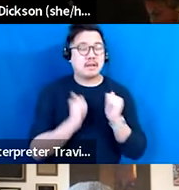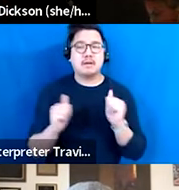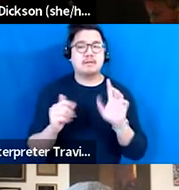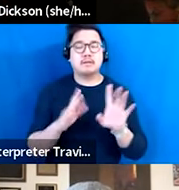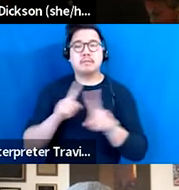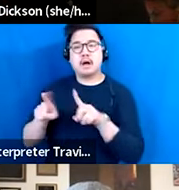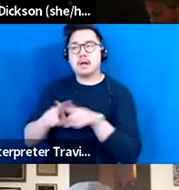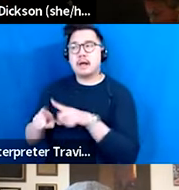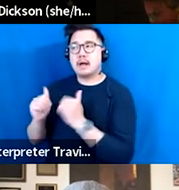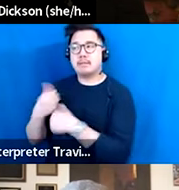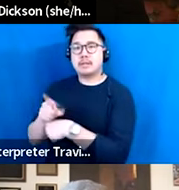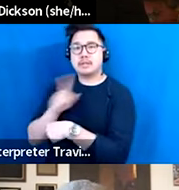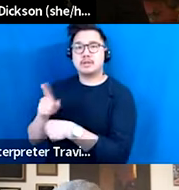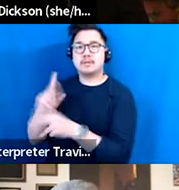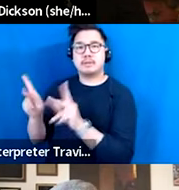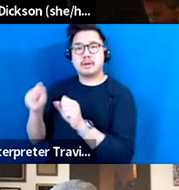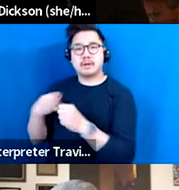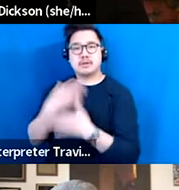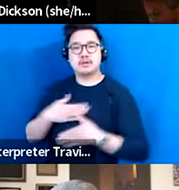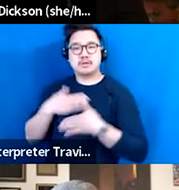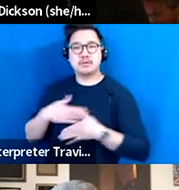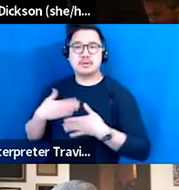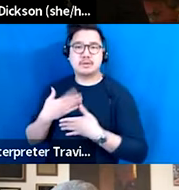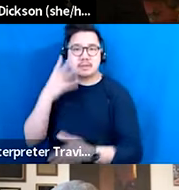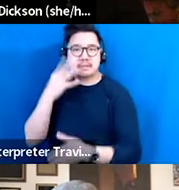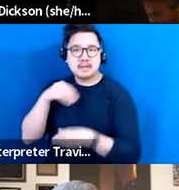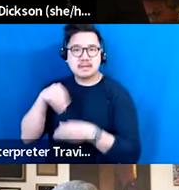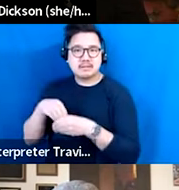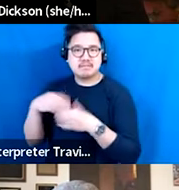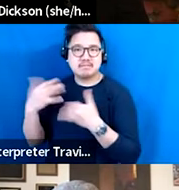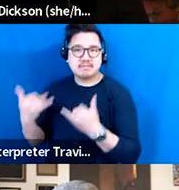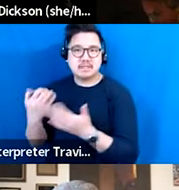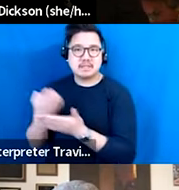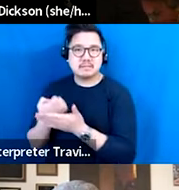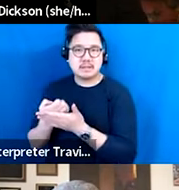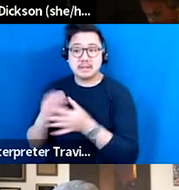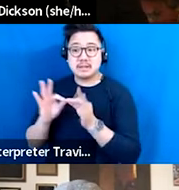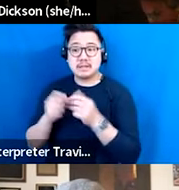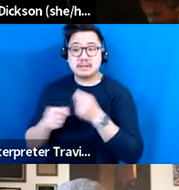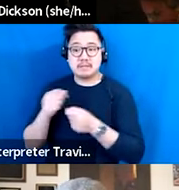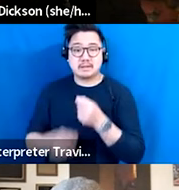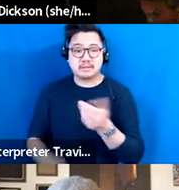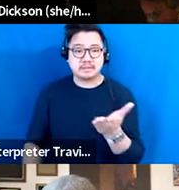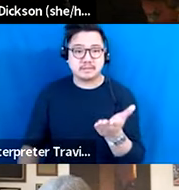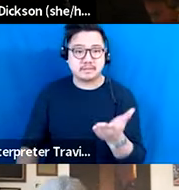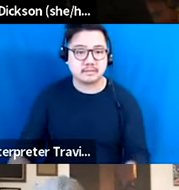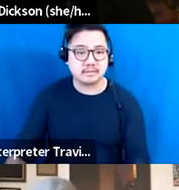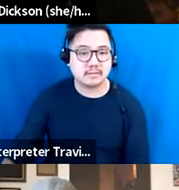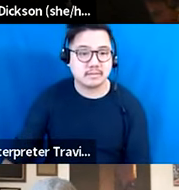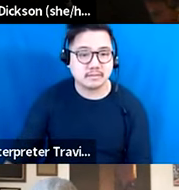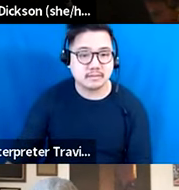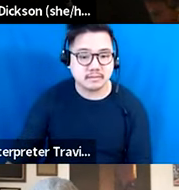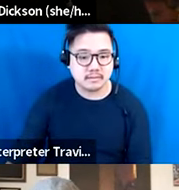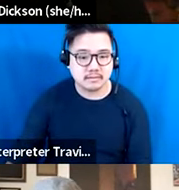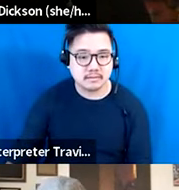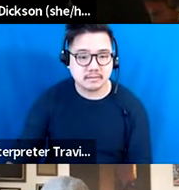in that creative economy. And I'll just chime in and say, um, a different trend, uh, that I'm seeing